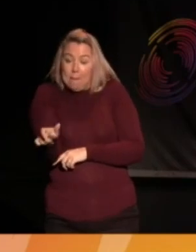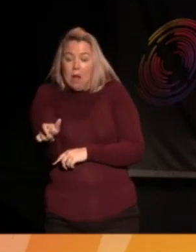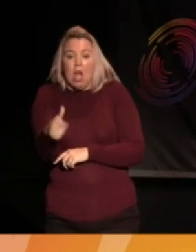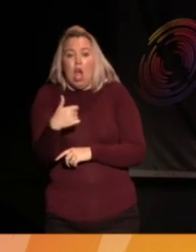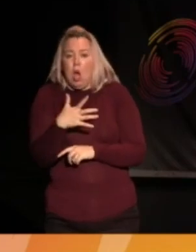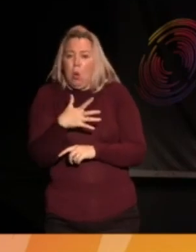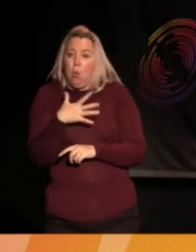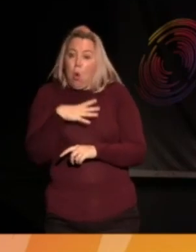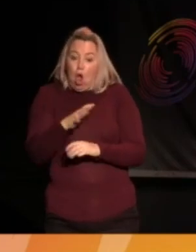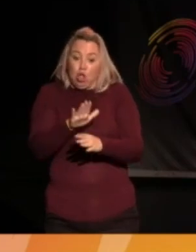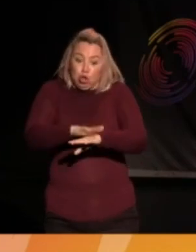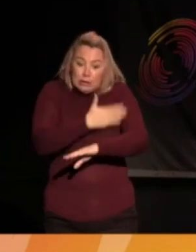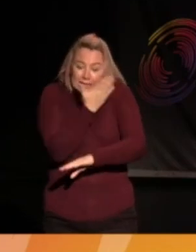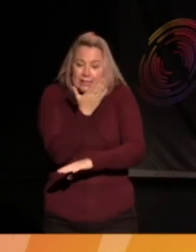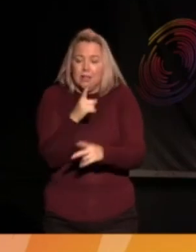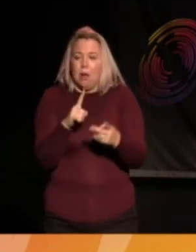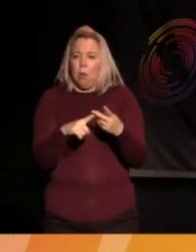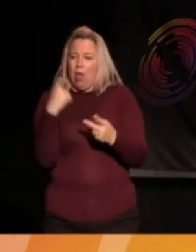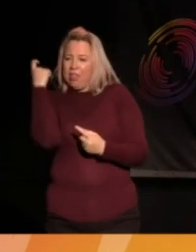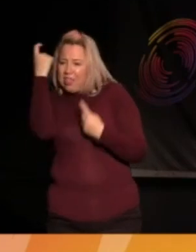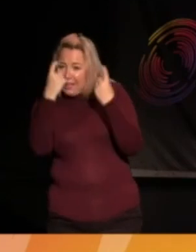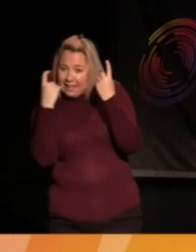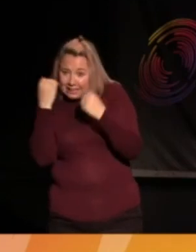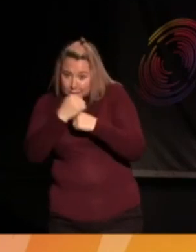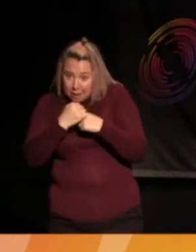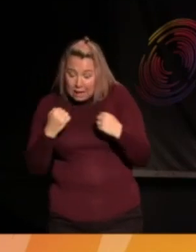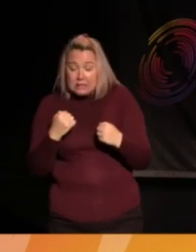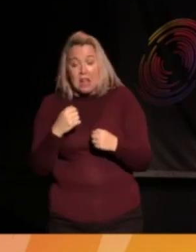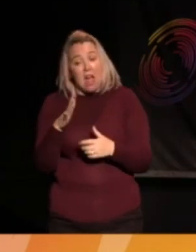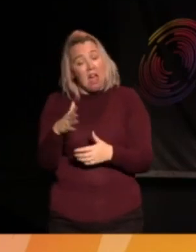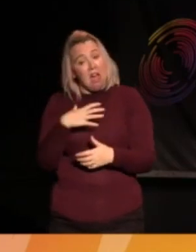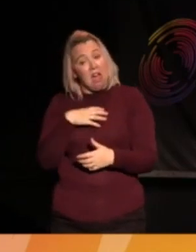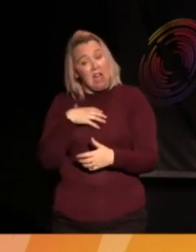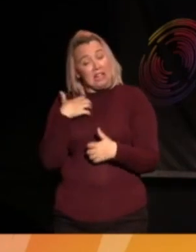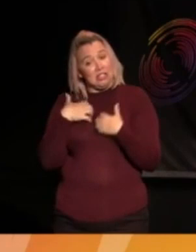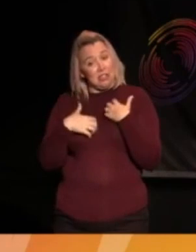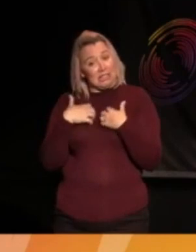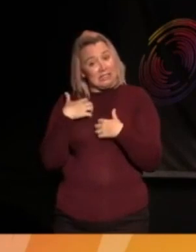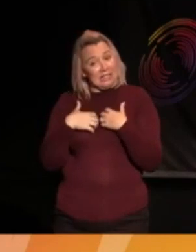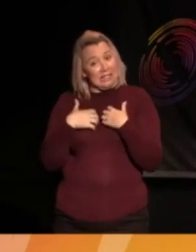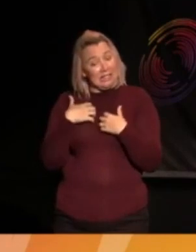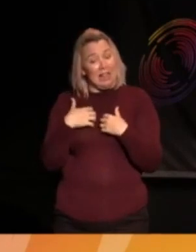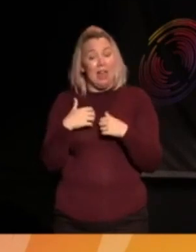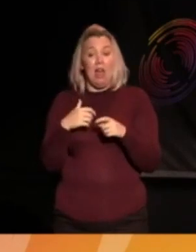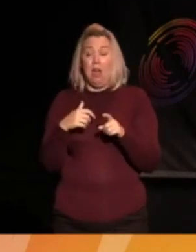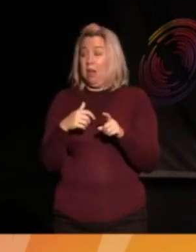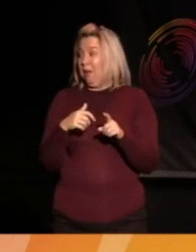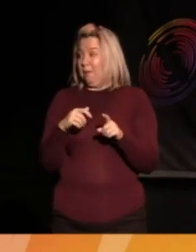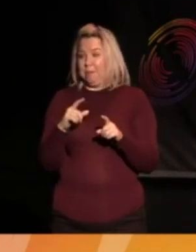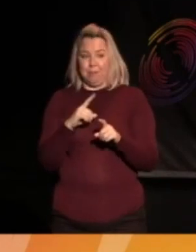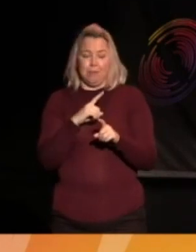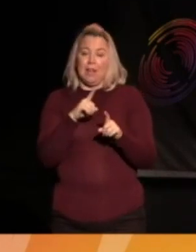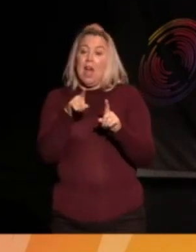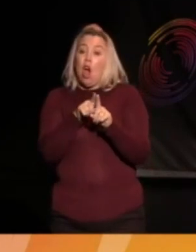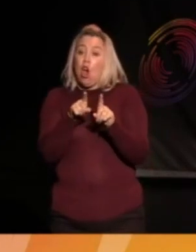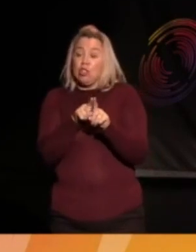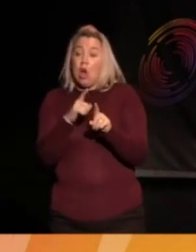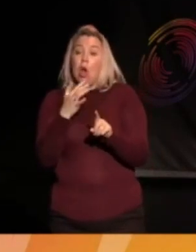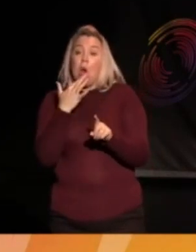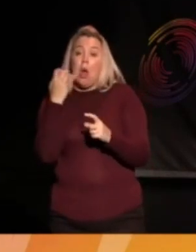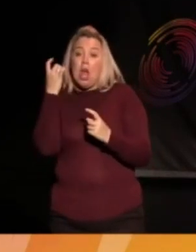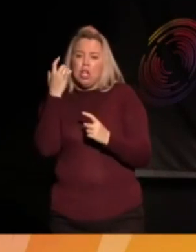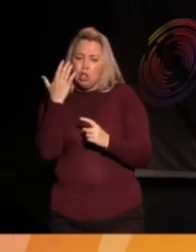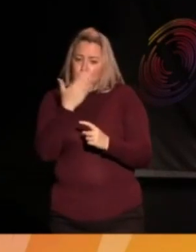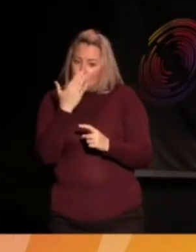don't just want green spaces, want thinking spaces. Yeah. That is really interesting, isn't it? It is, Because it also says to you, they don't think of school as thinking